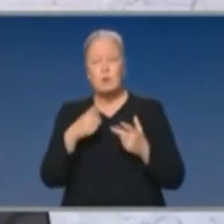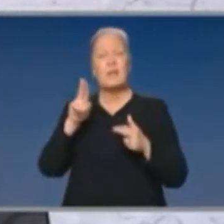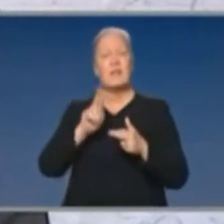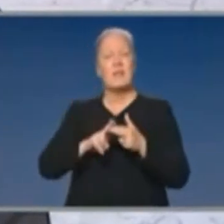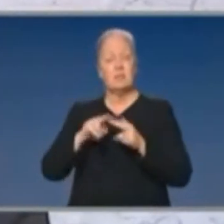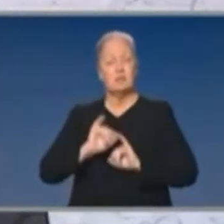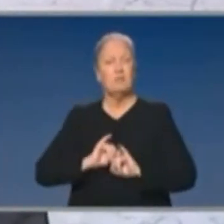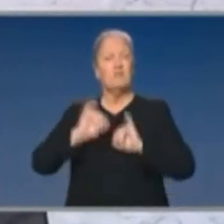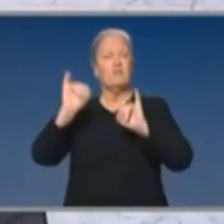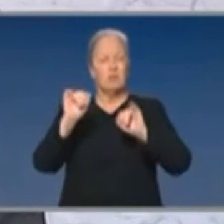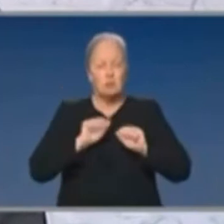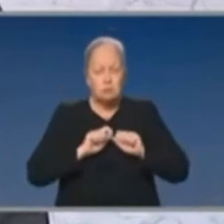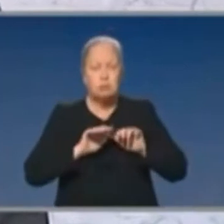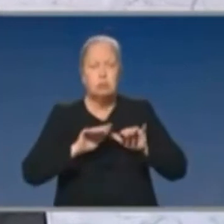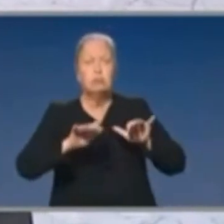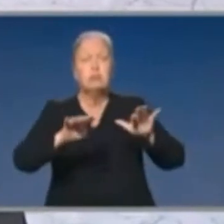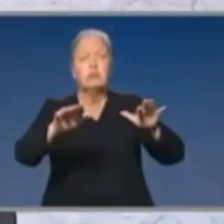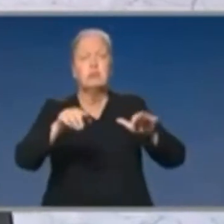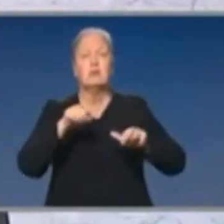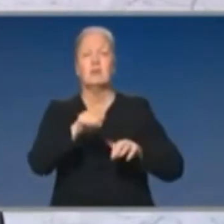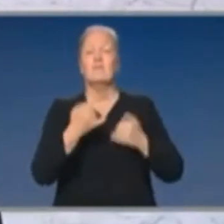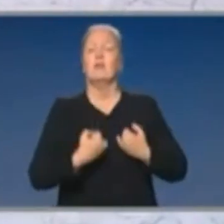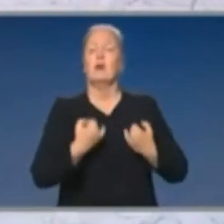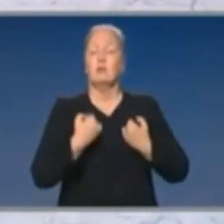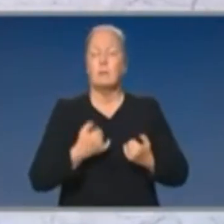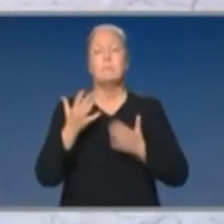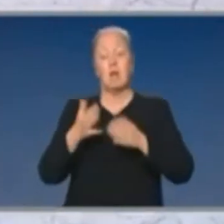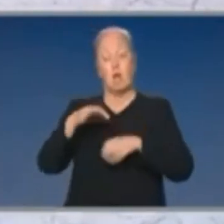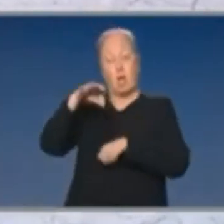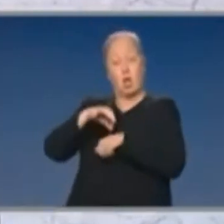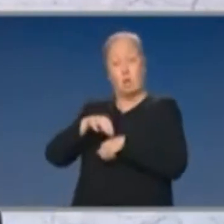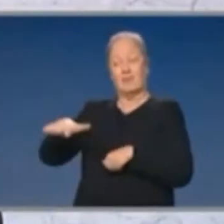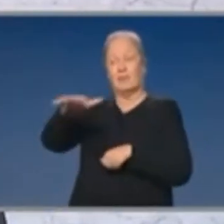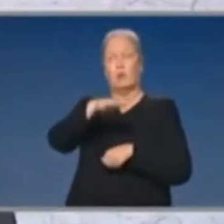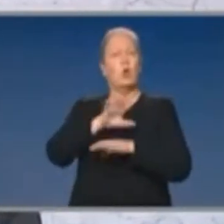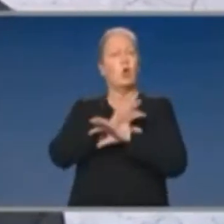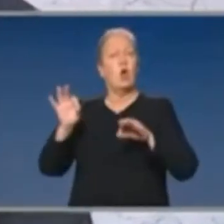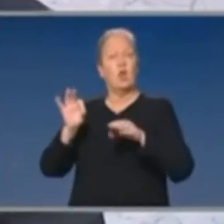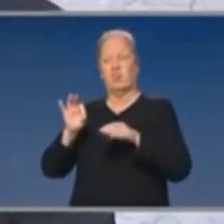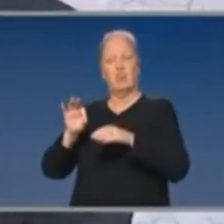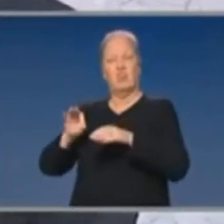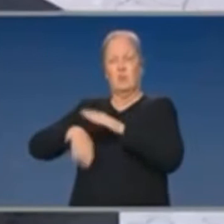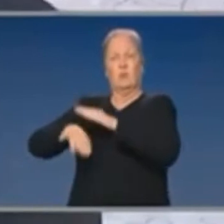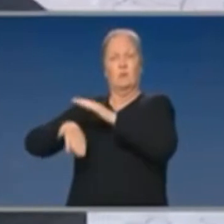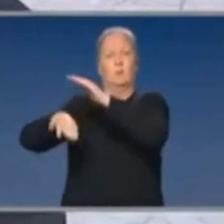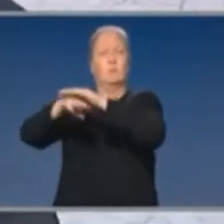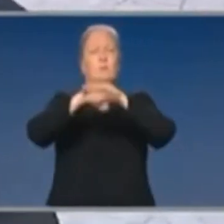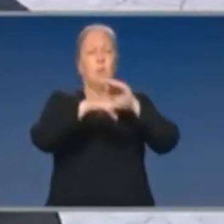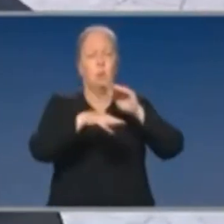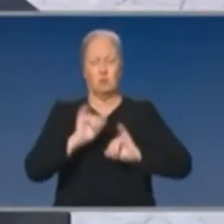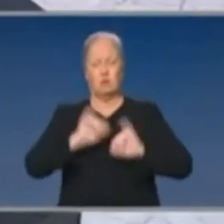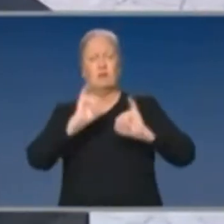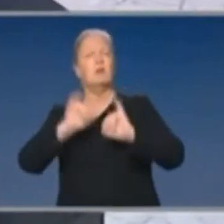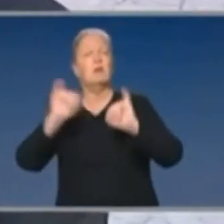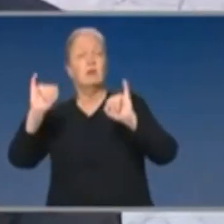high levels of community transmission, then our hospital system would not be overrun and that we would not have those devastating